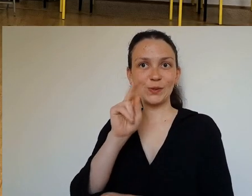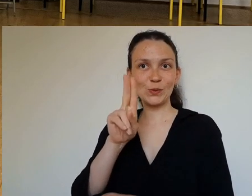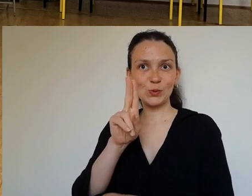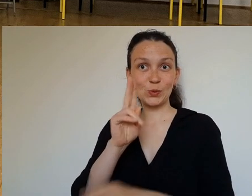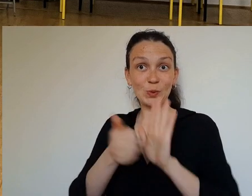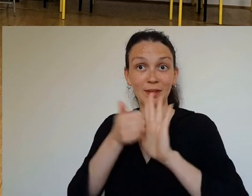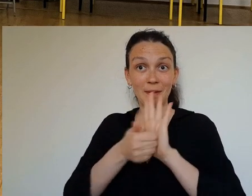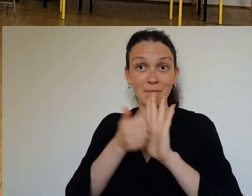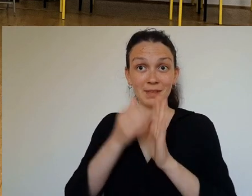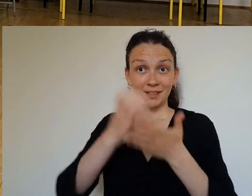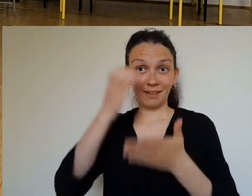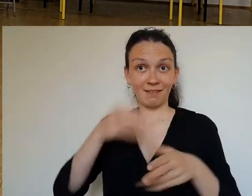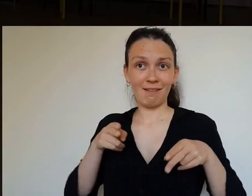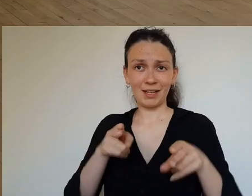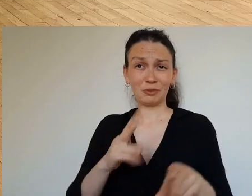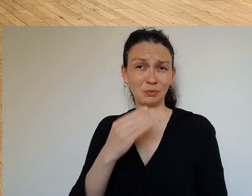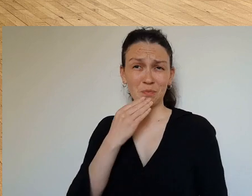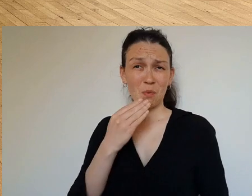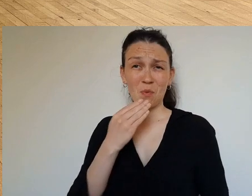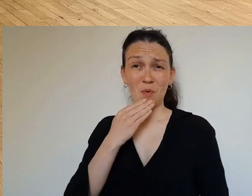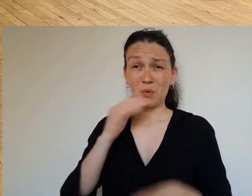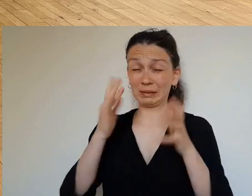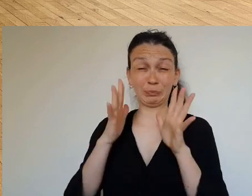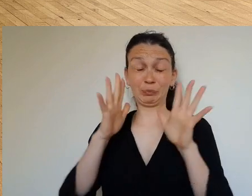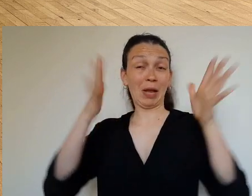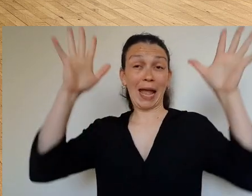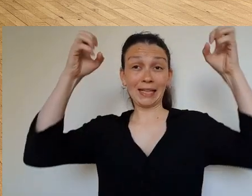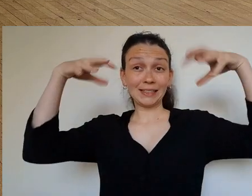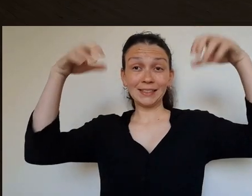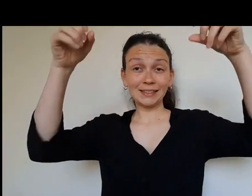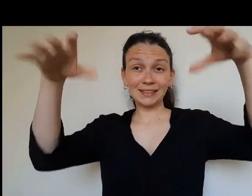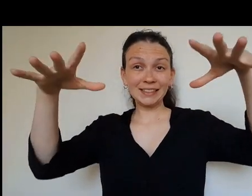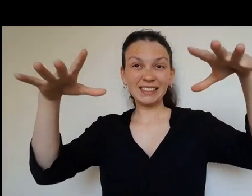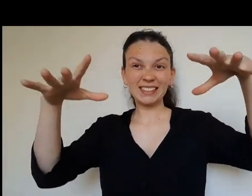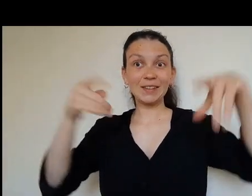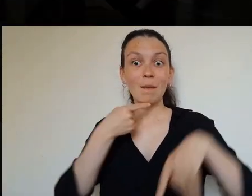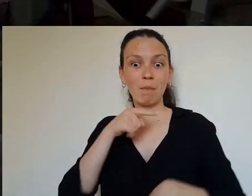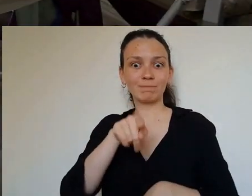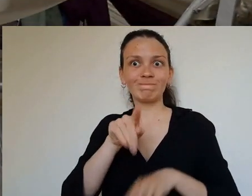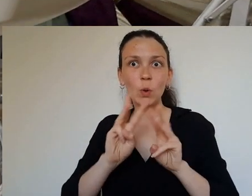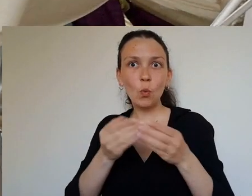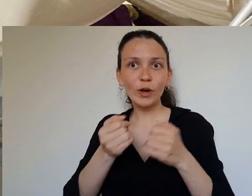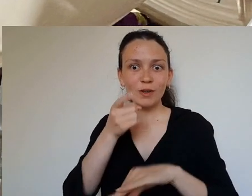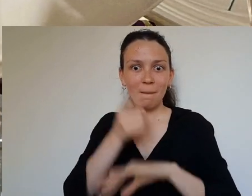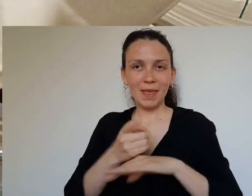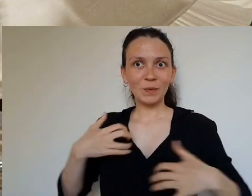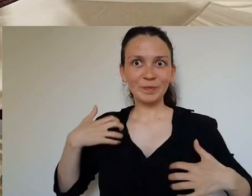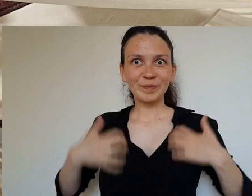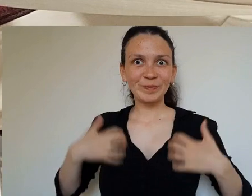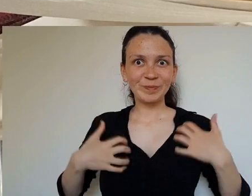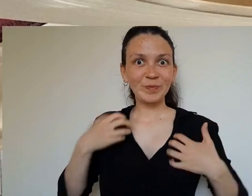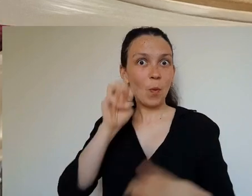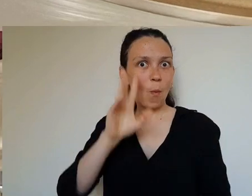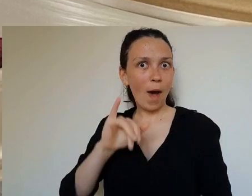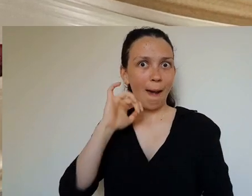The dance studio in the SCTU College Street campus is starkly lit and uninspiring. It is the backdrop for a collaboration